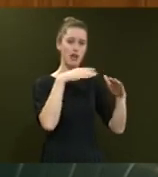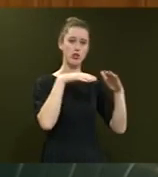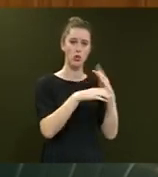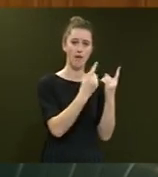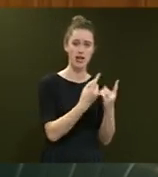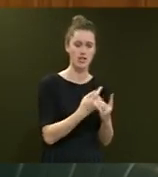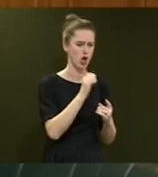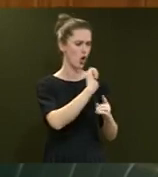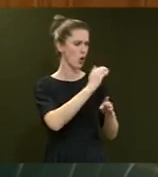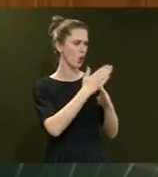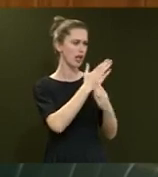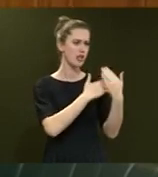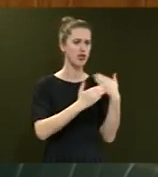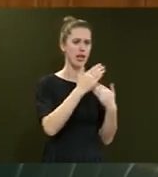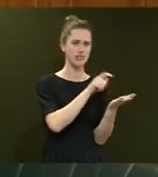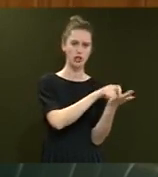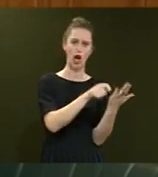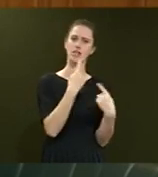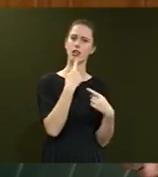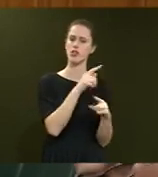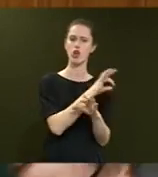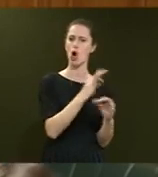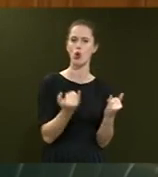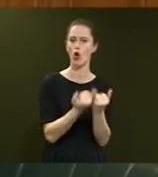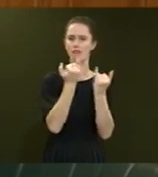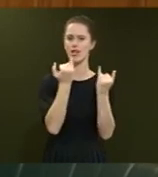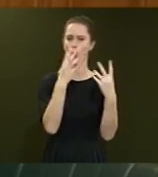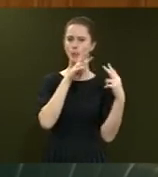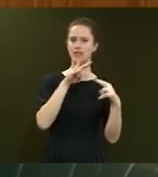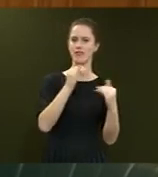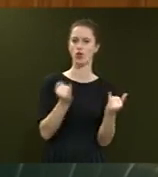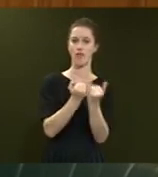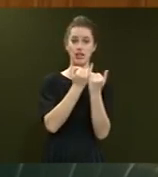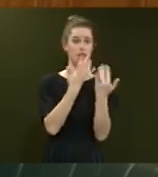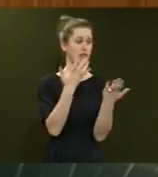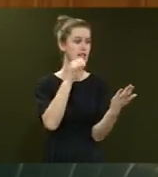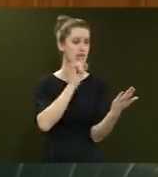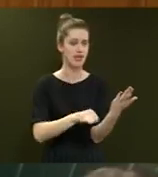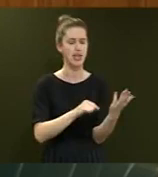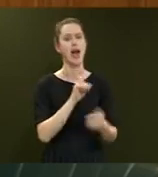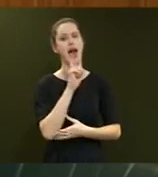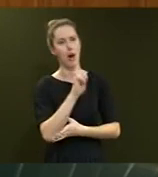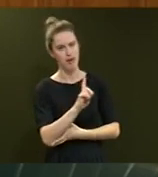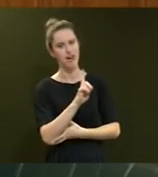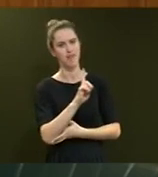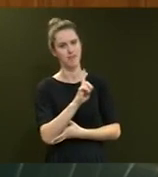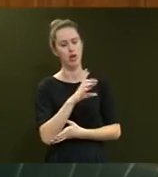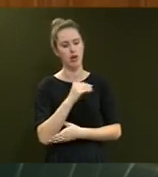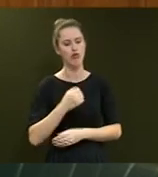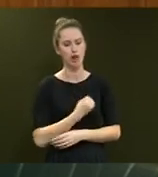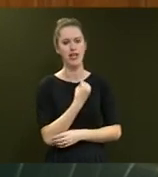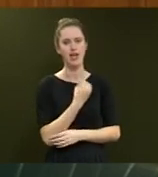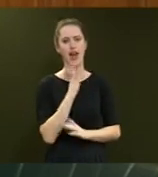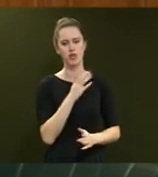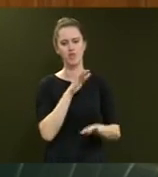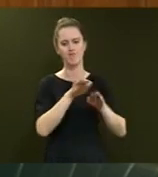her work history and her signed declaration that she had no conflict or perceived conflict, then yesed. However, it is with regret that